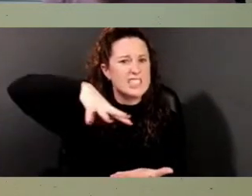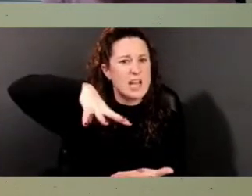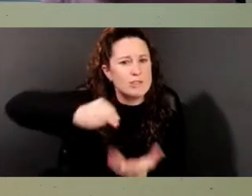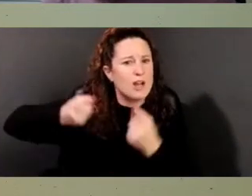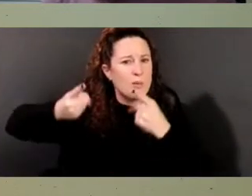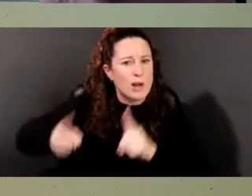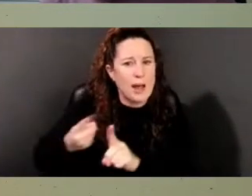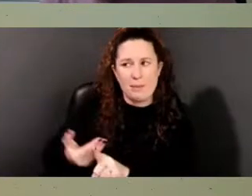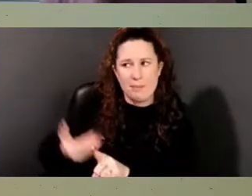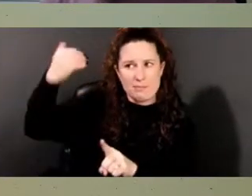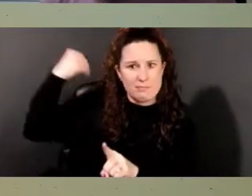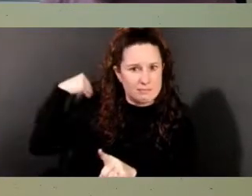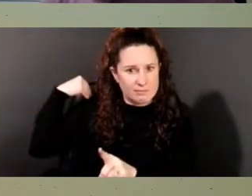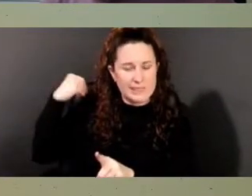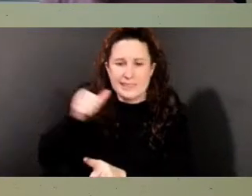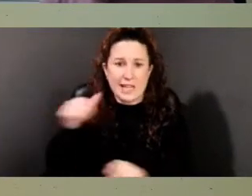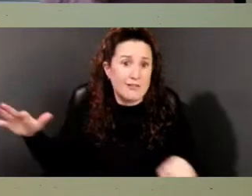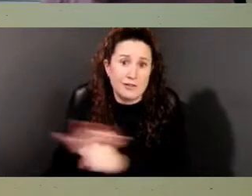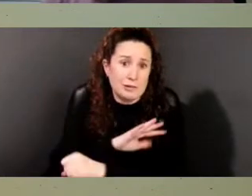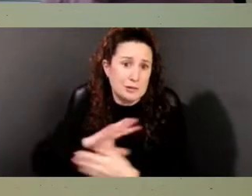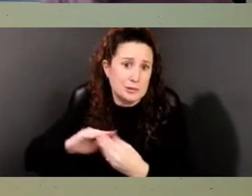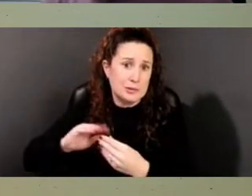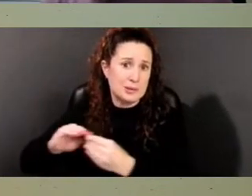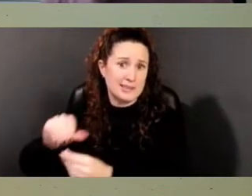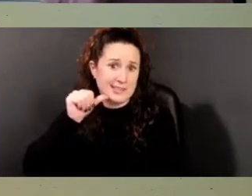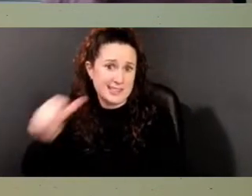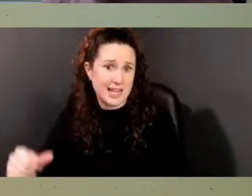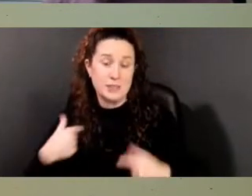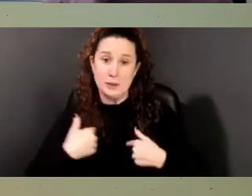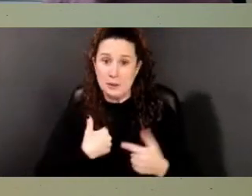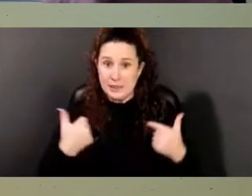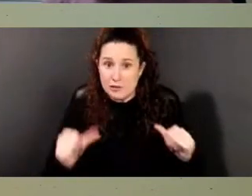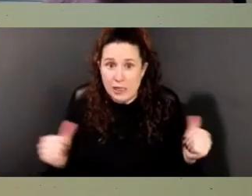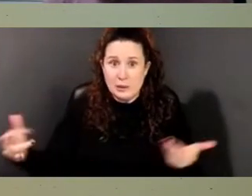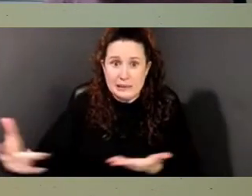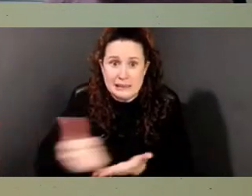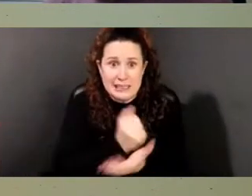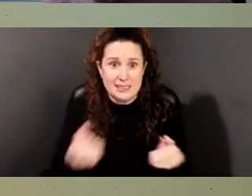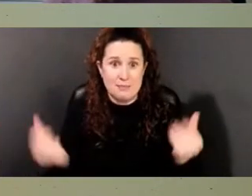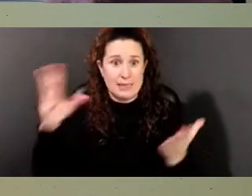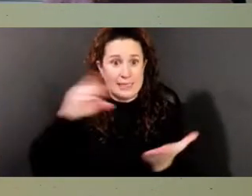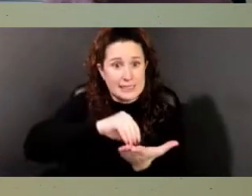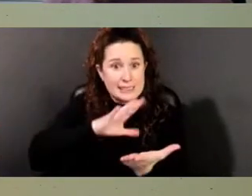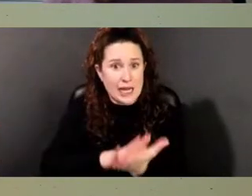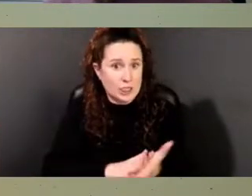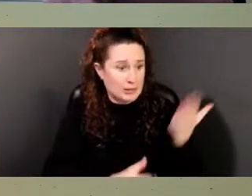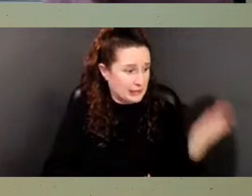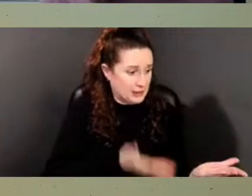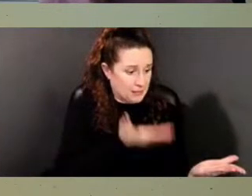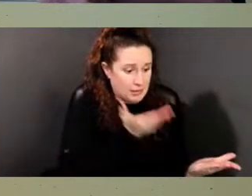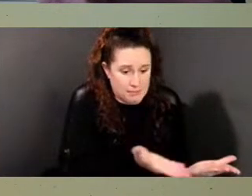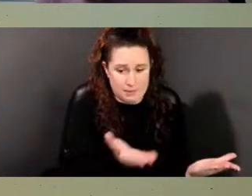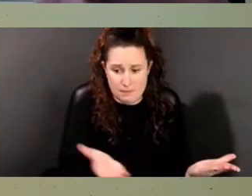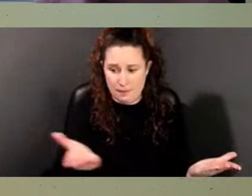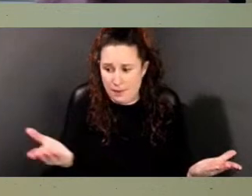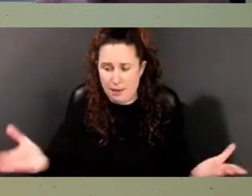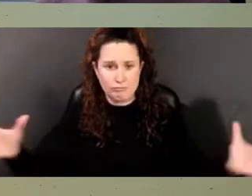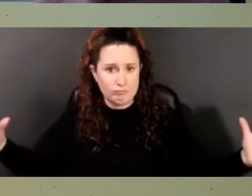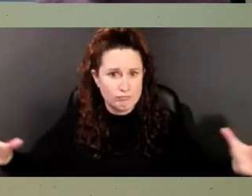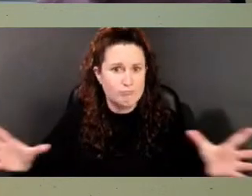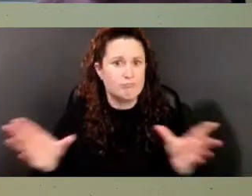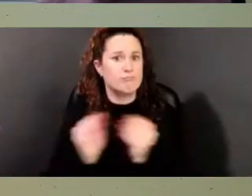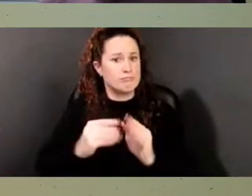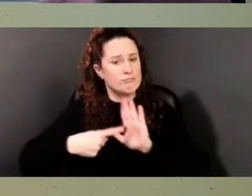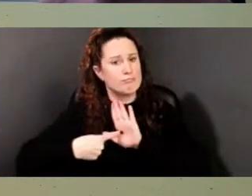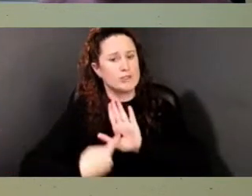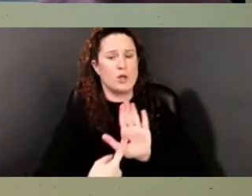we use as many documents as we can find to inform our understanding of the people who lived on the